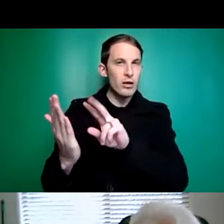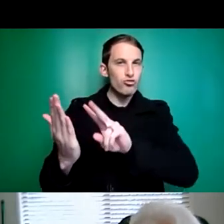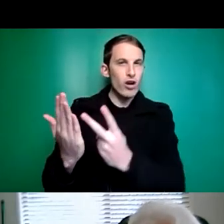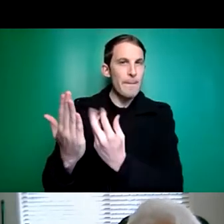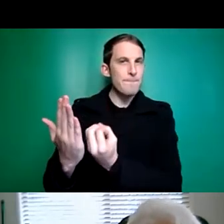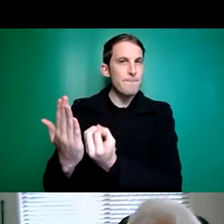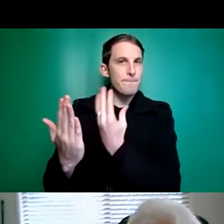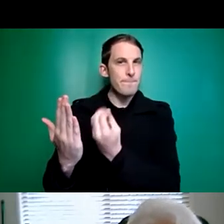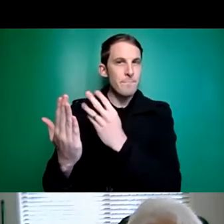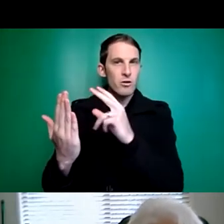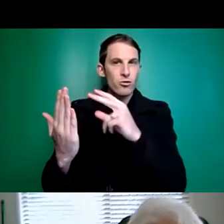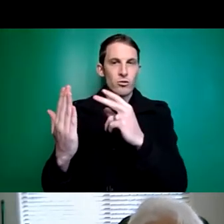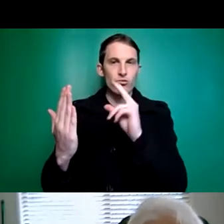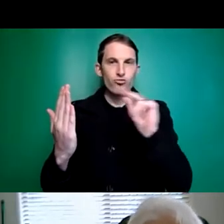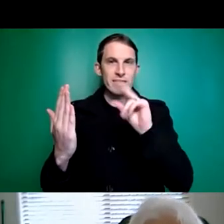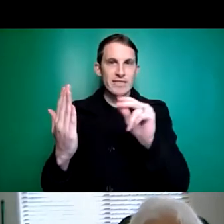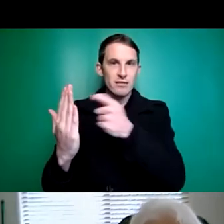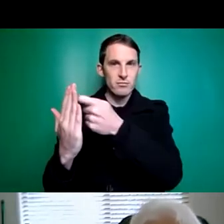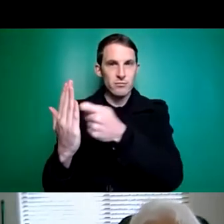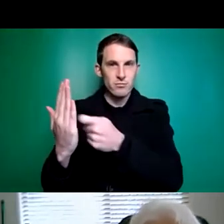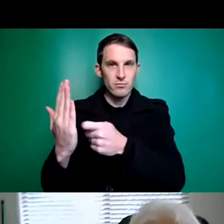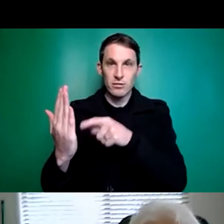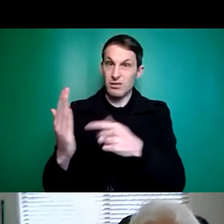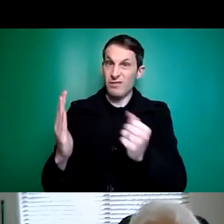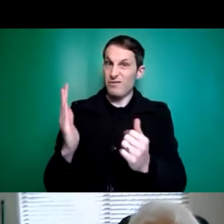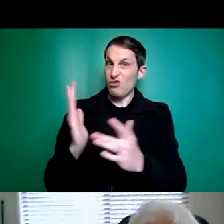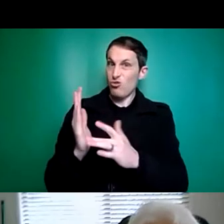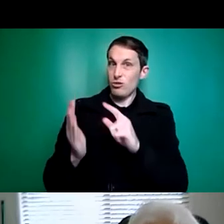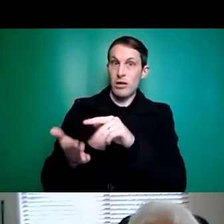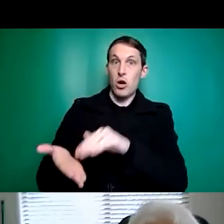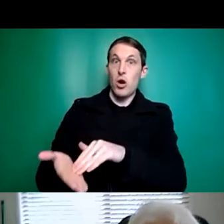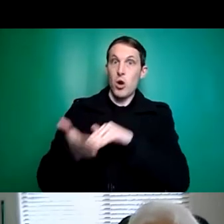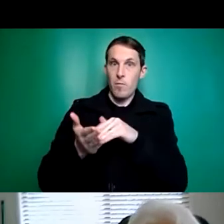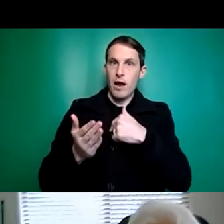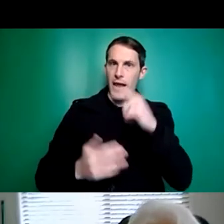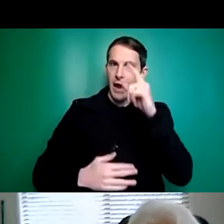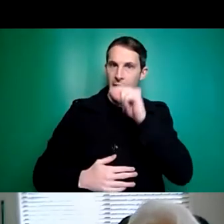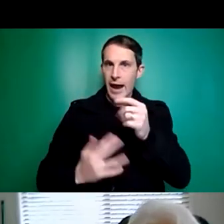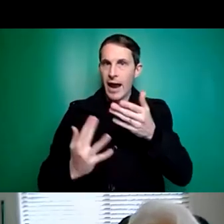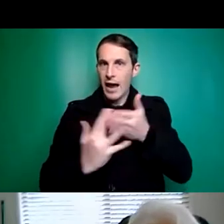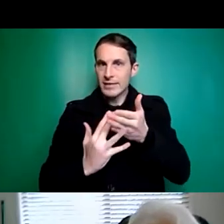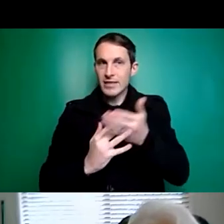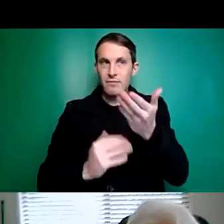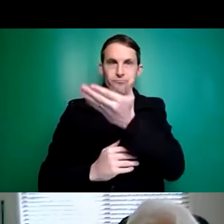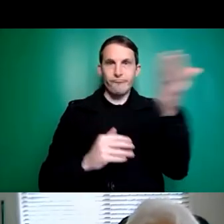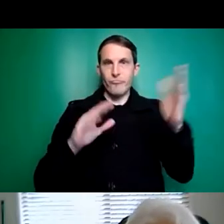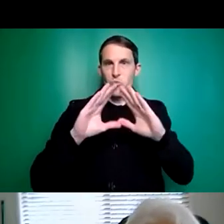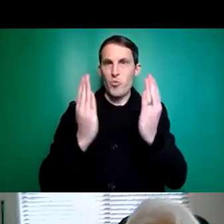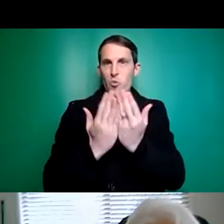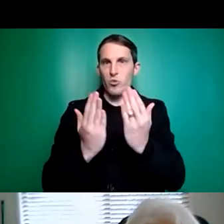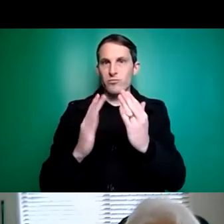voice that tells me what's on the screen. And that gives me access to the world really in